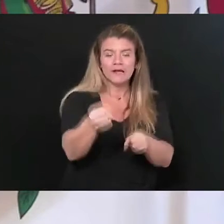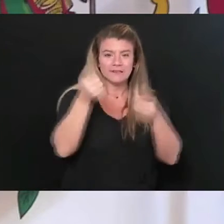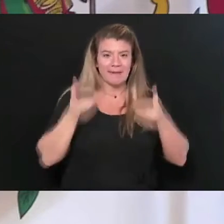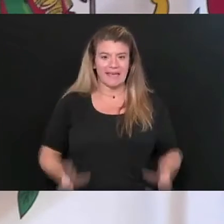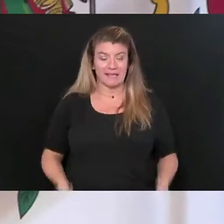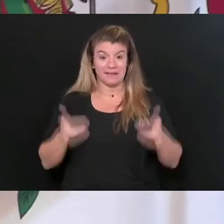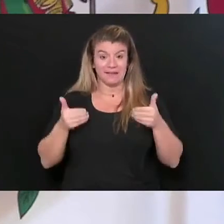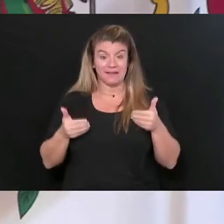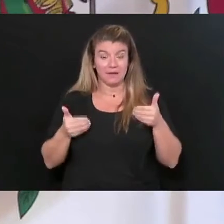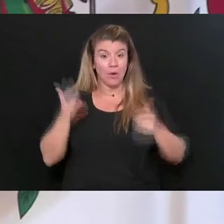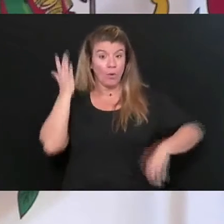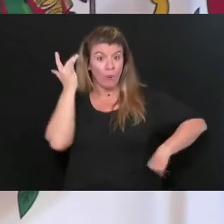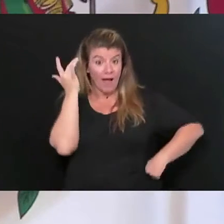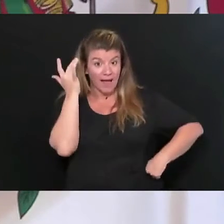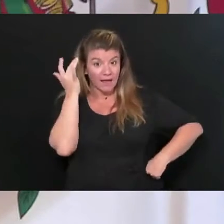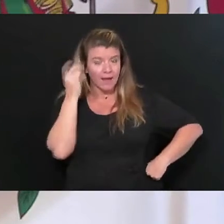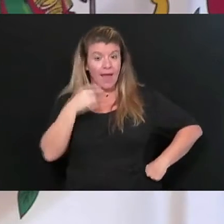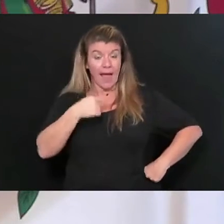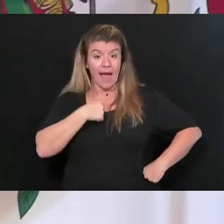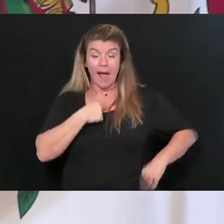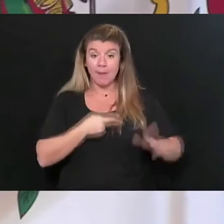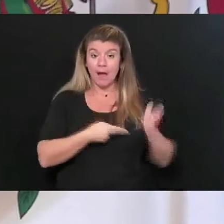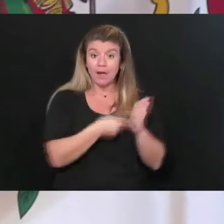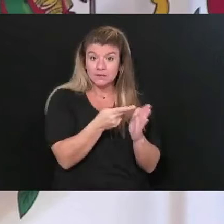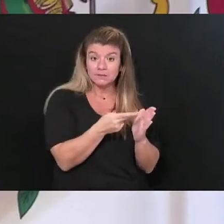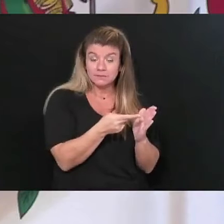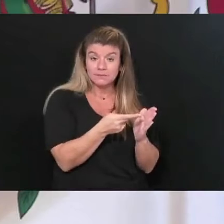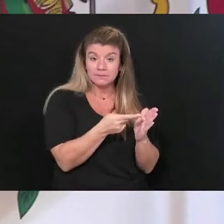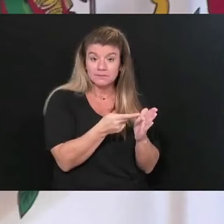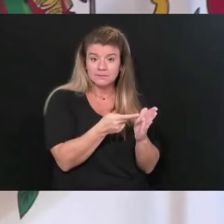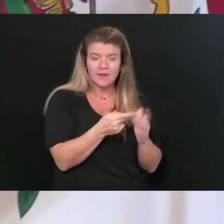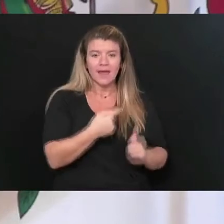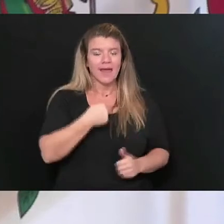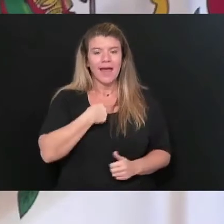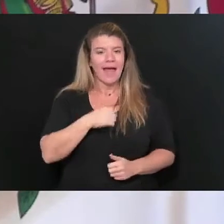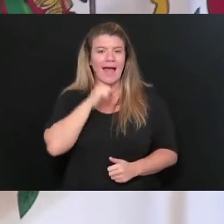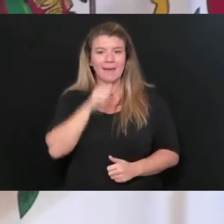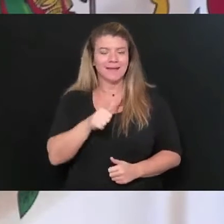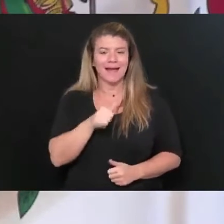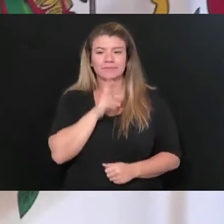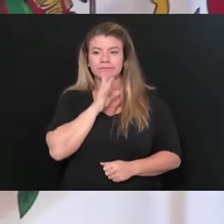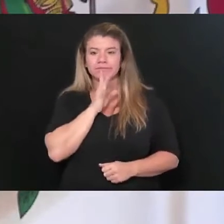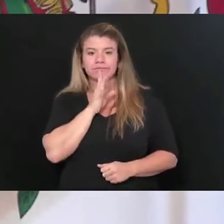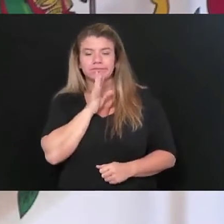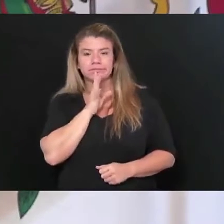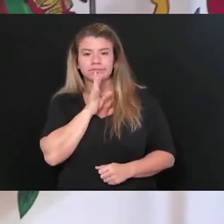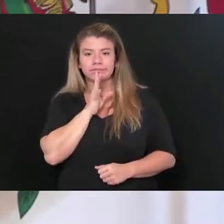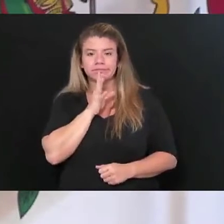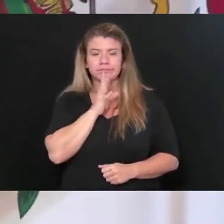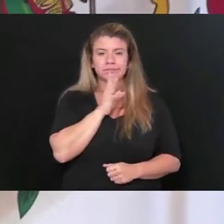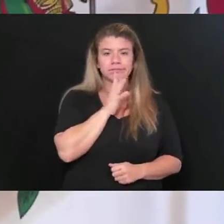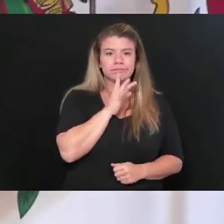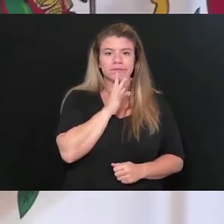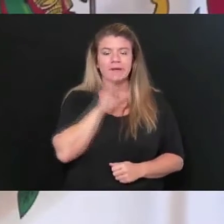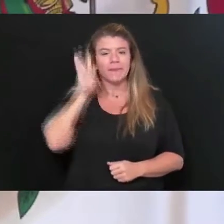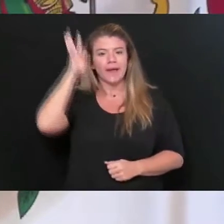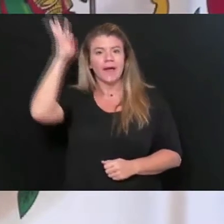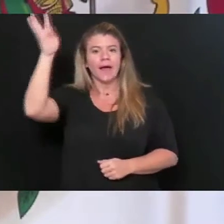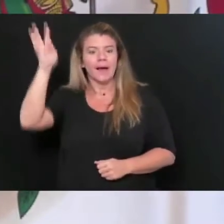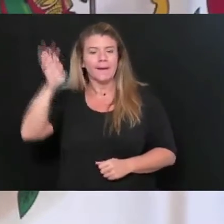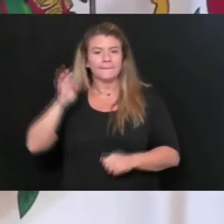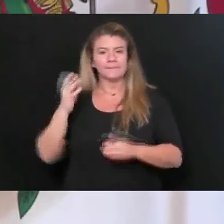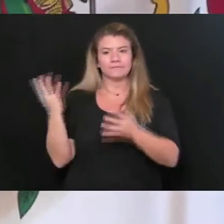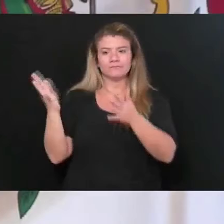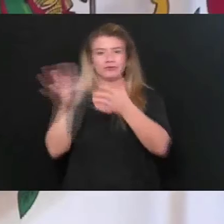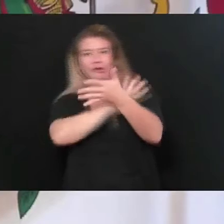I'll tell them the truth. They know I won't inflate things and scream wolf, wolf and everything when